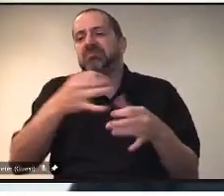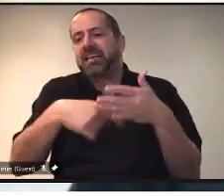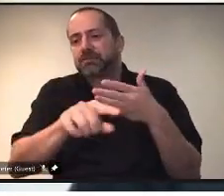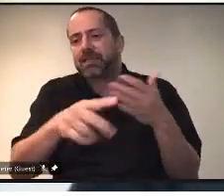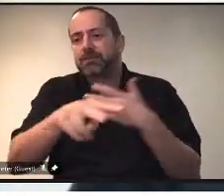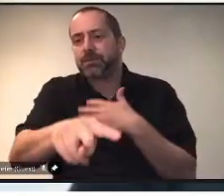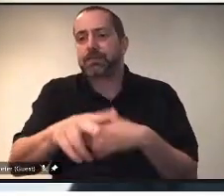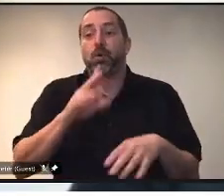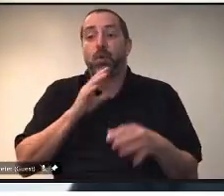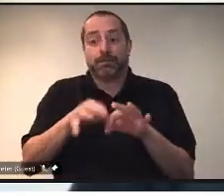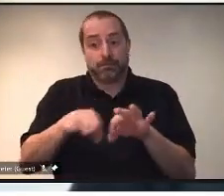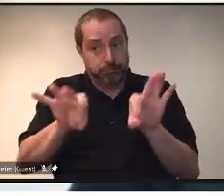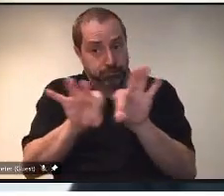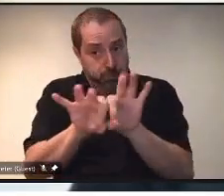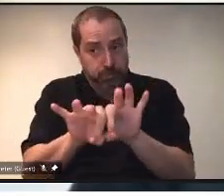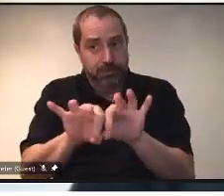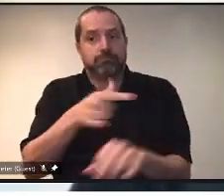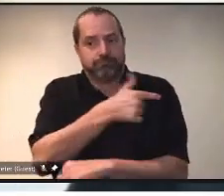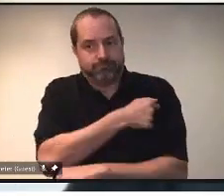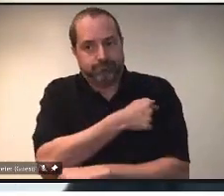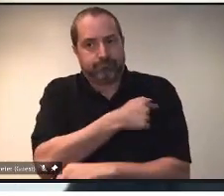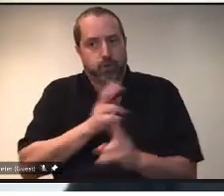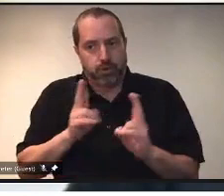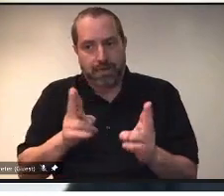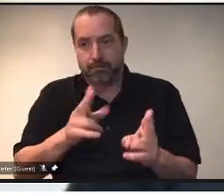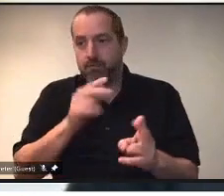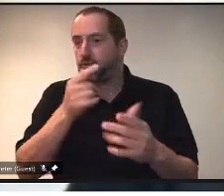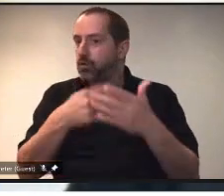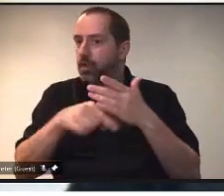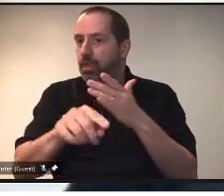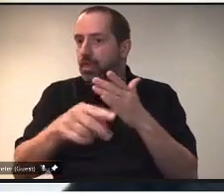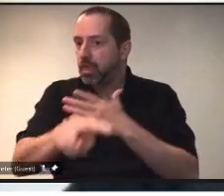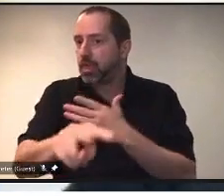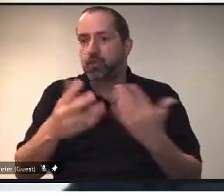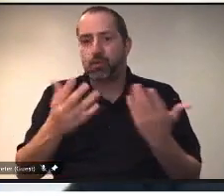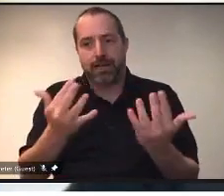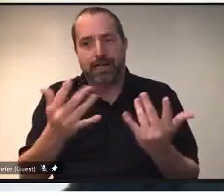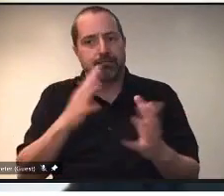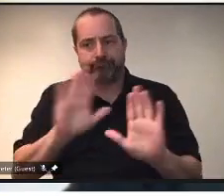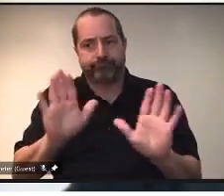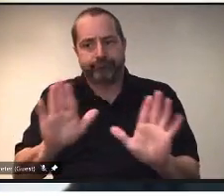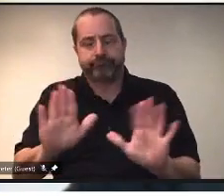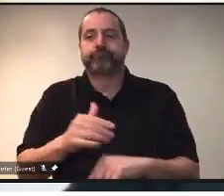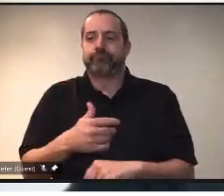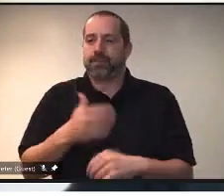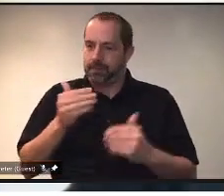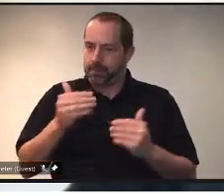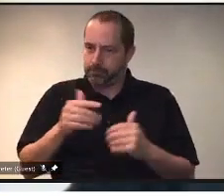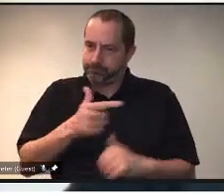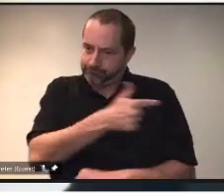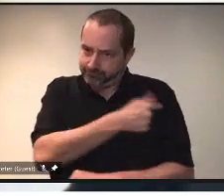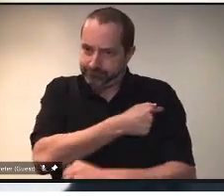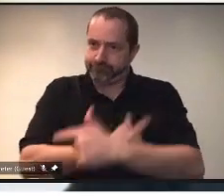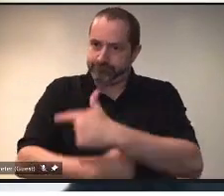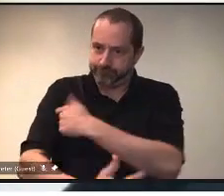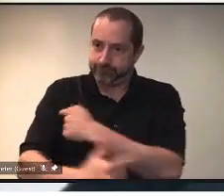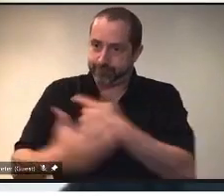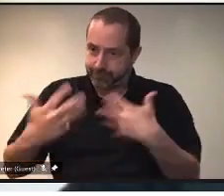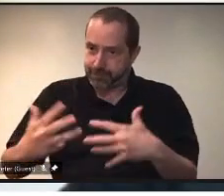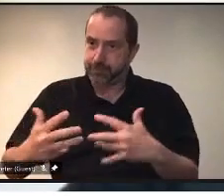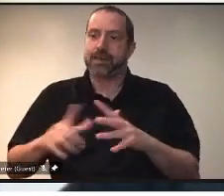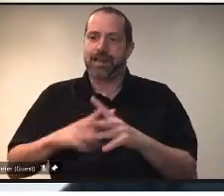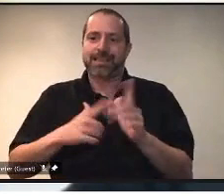in, get it done immediately so you can get so we can start moving forward in our rollout plan to reopen